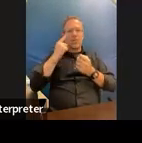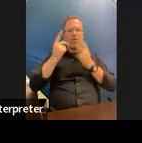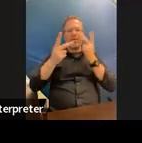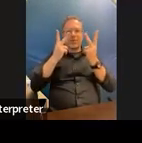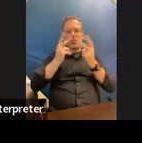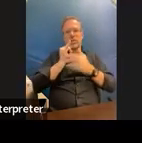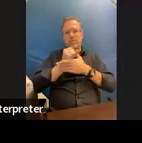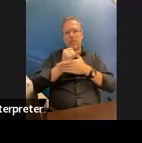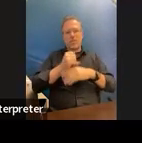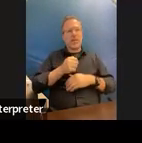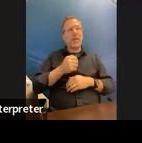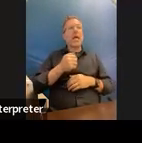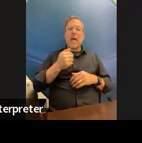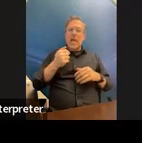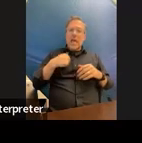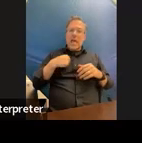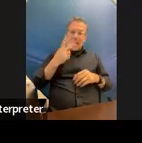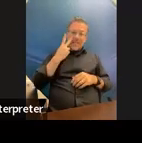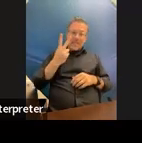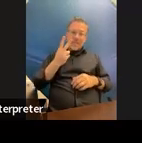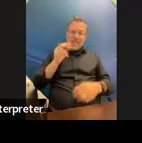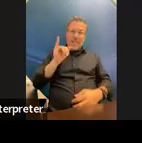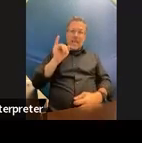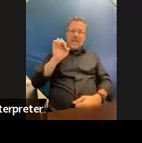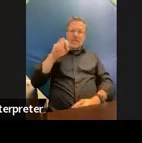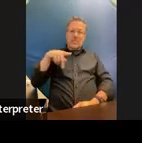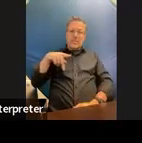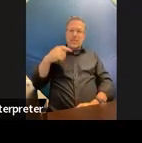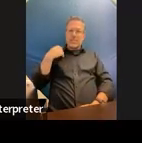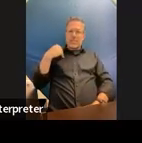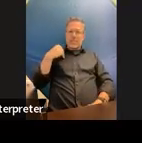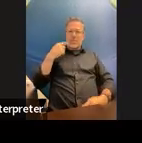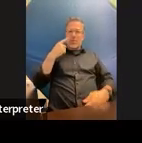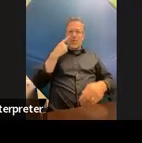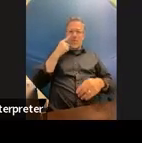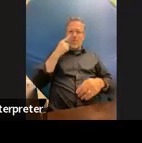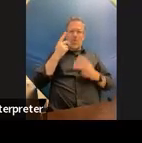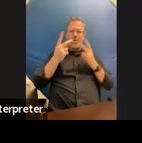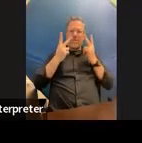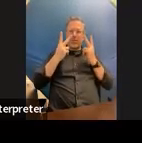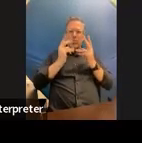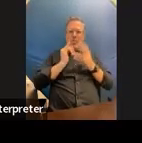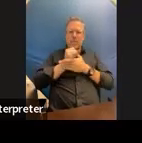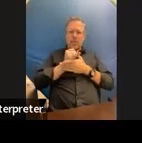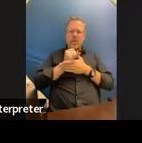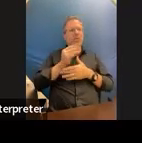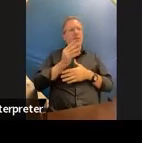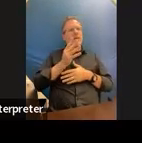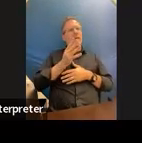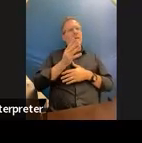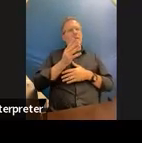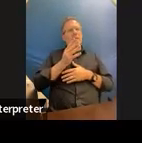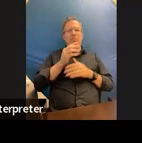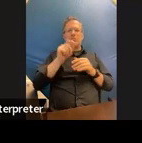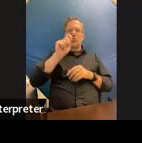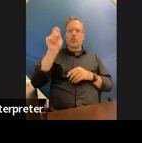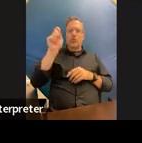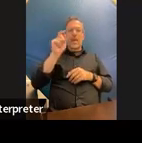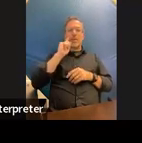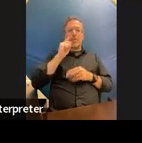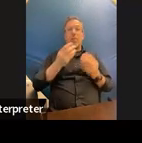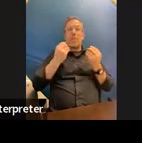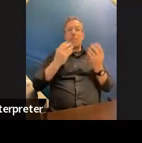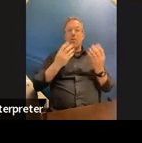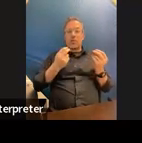seen ieps um with visual impairment checked as part of multiple and there's only